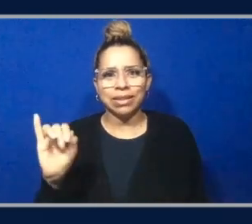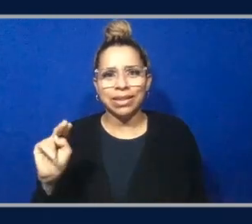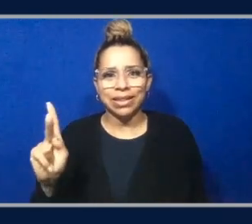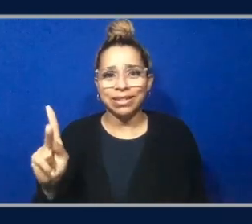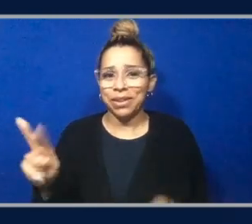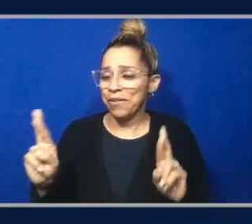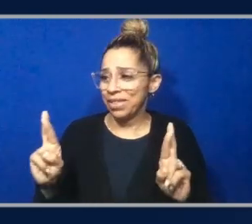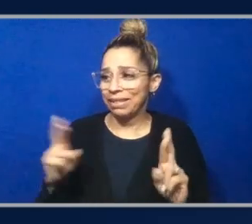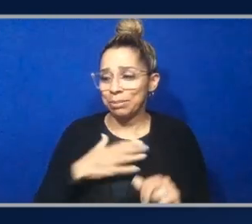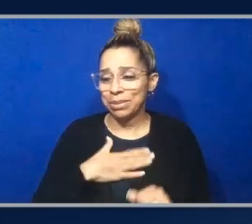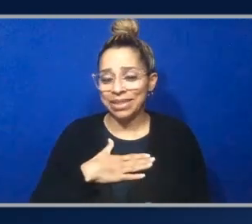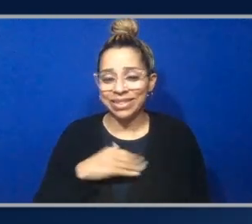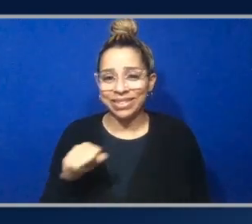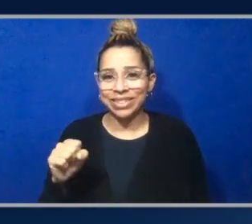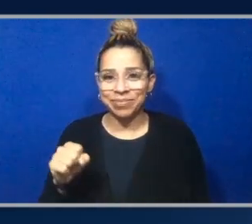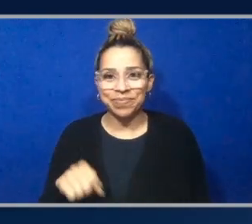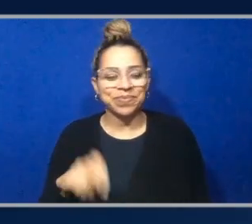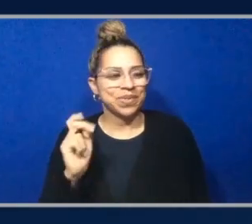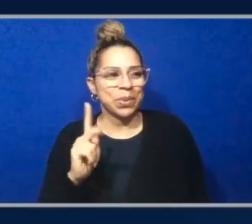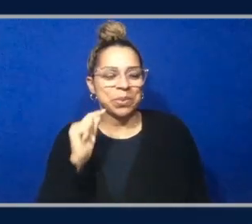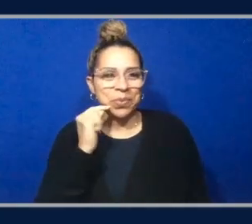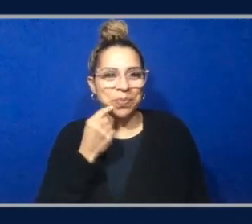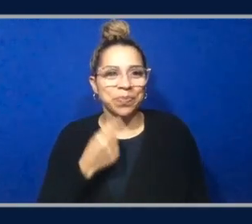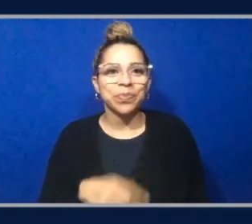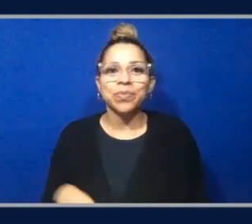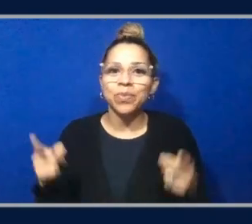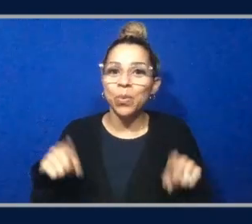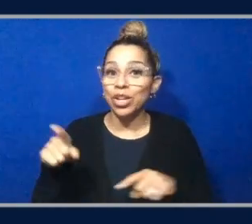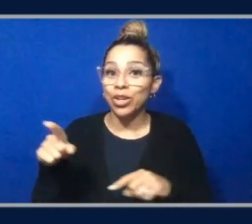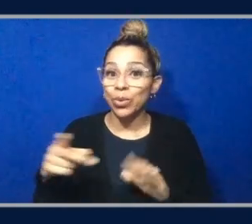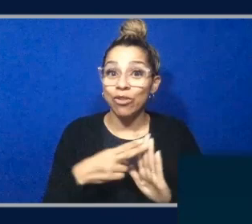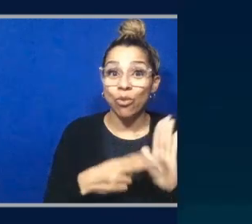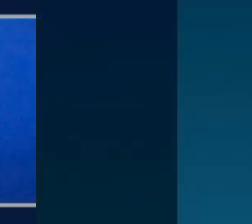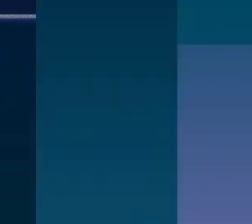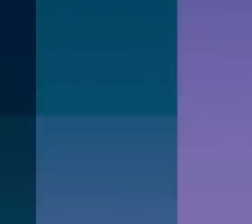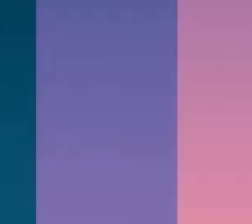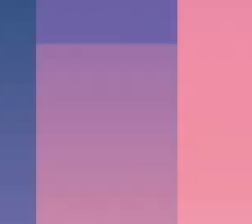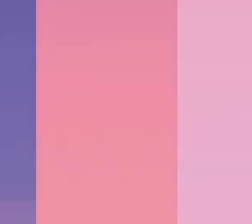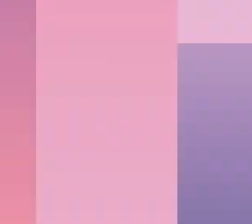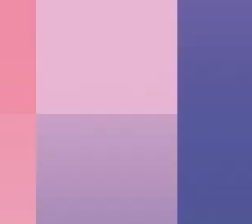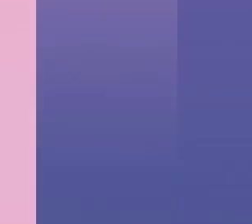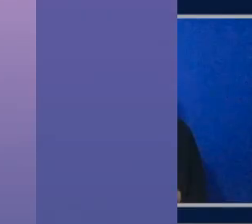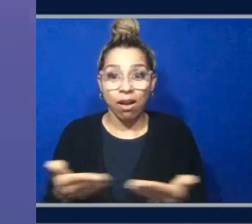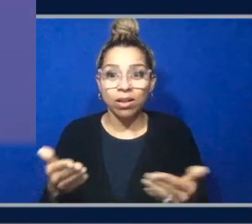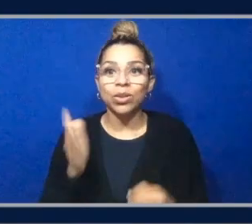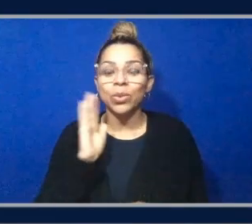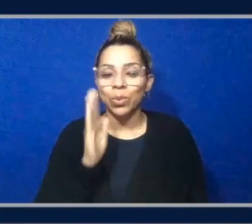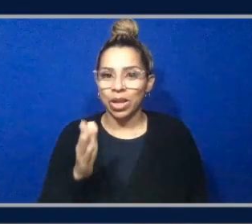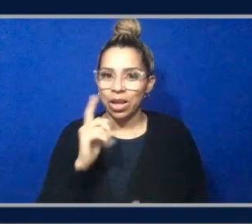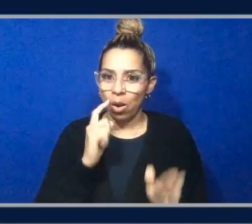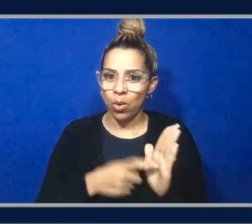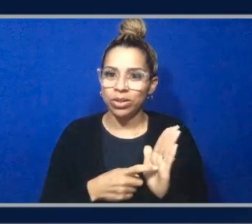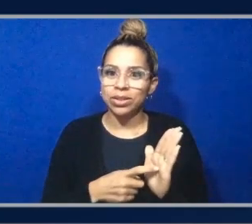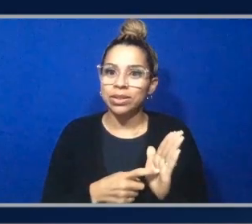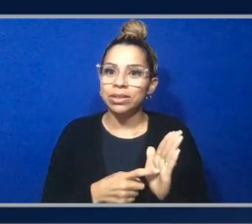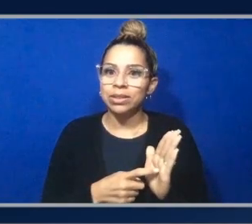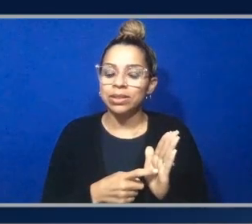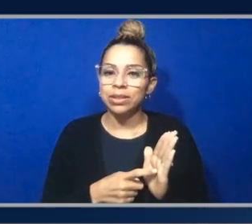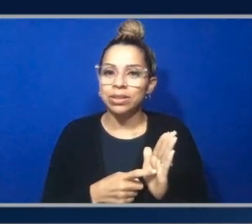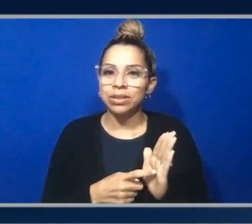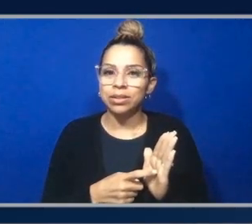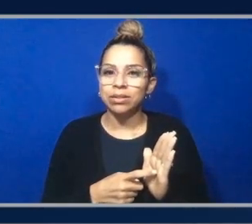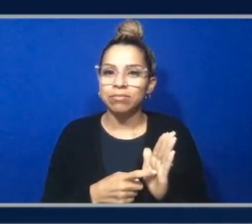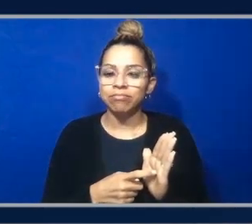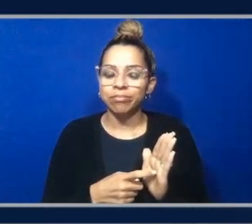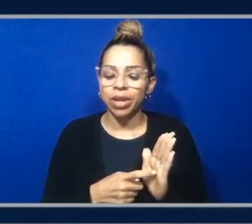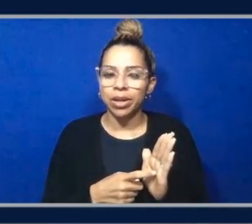All right. Cool. All right. So once you enroll into this product, you're going to find that there's going to